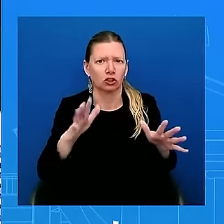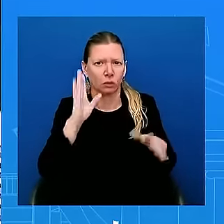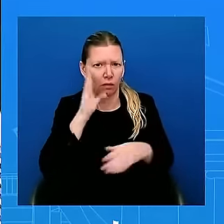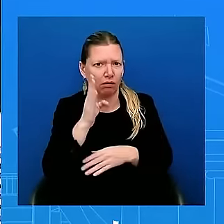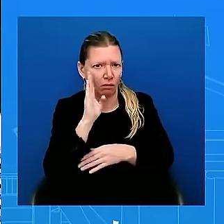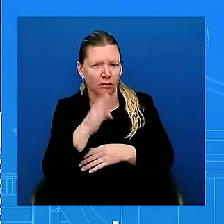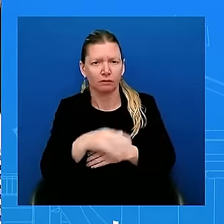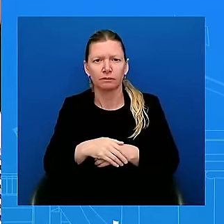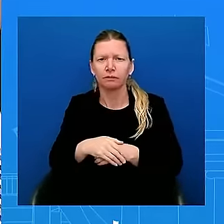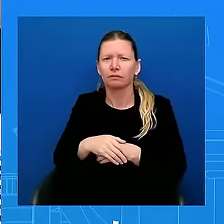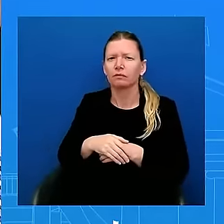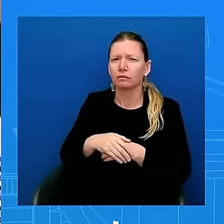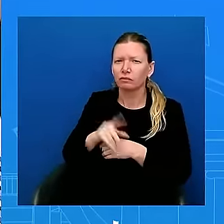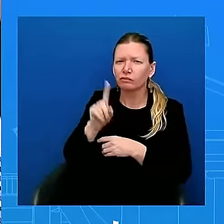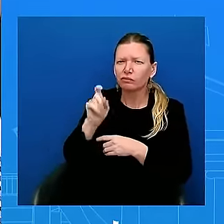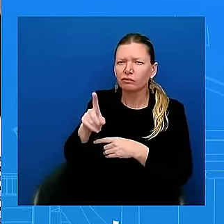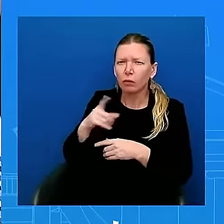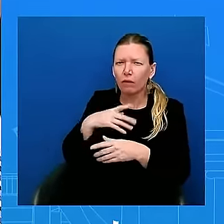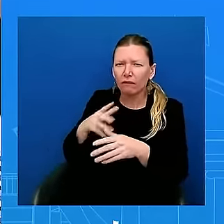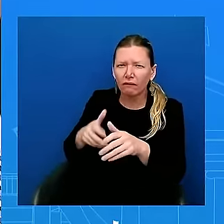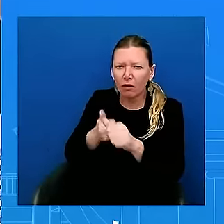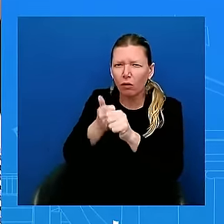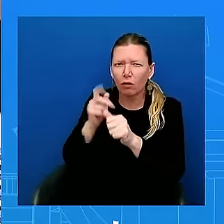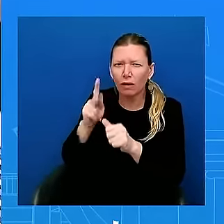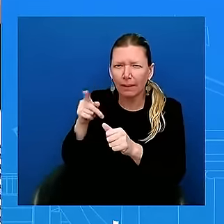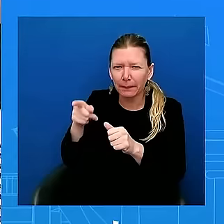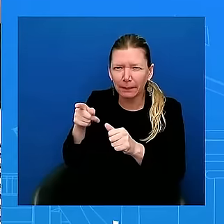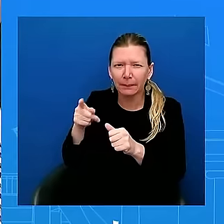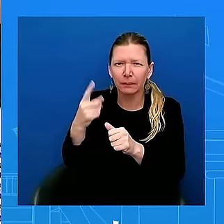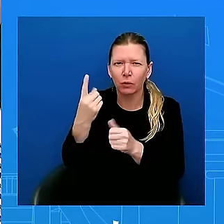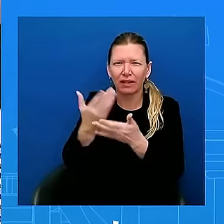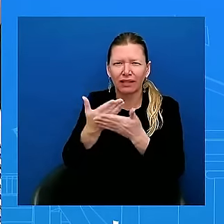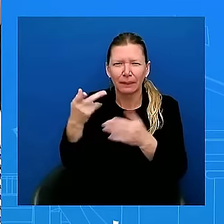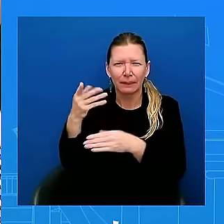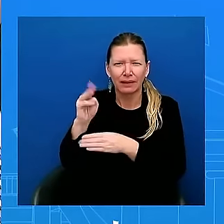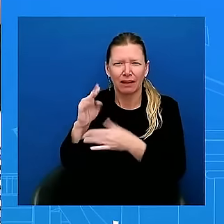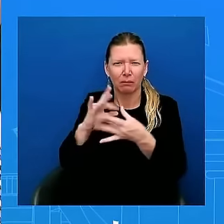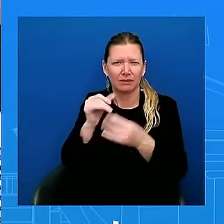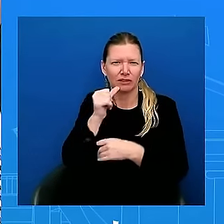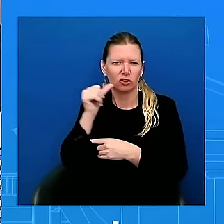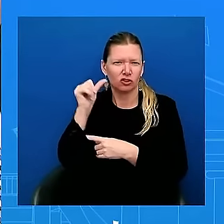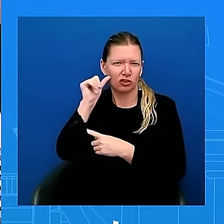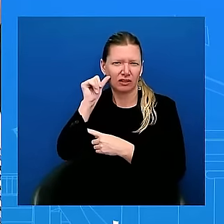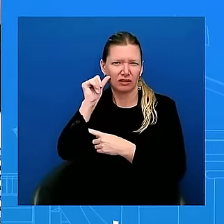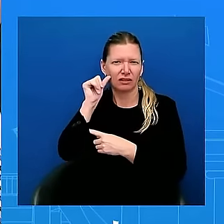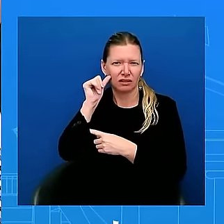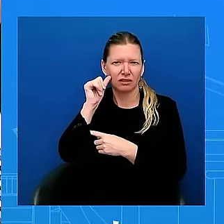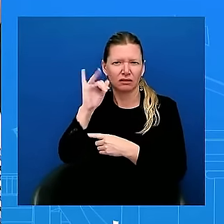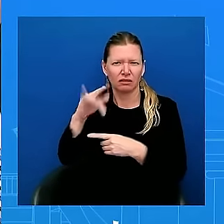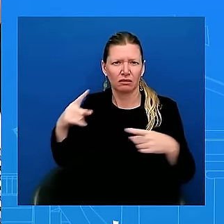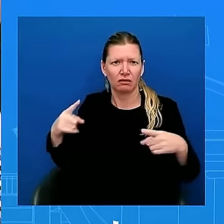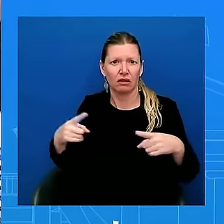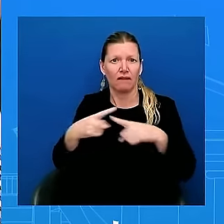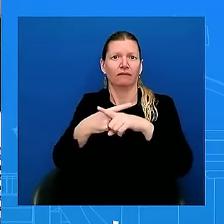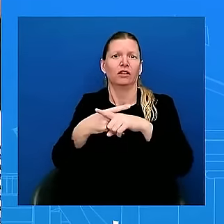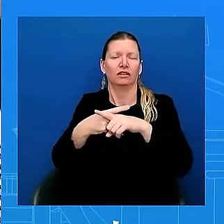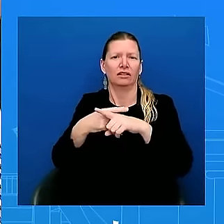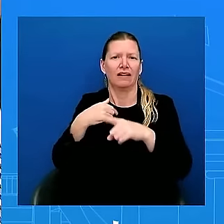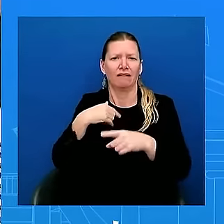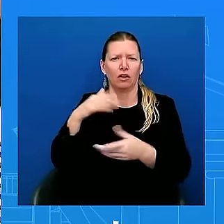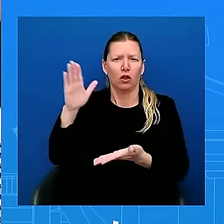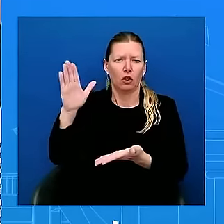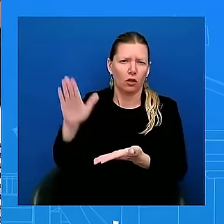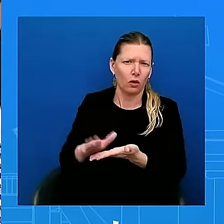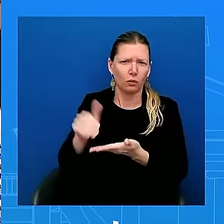that the conflict has had one of the lowest ratios of combatant to non-combatant casualties in the history of urban warfare. Obviously, our State Department